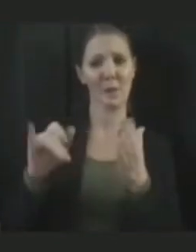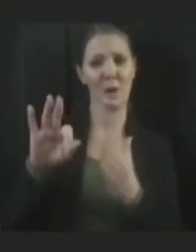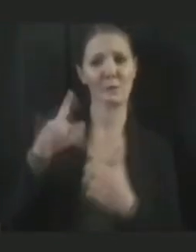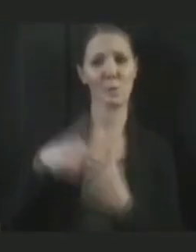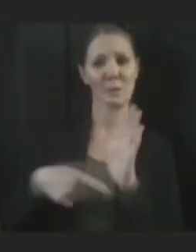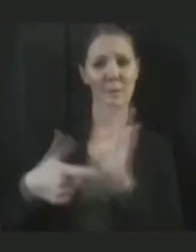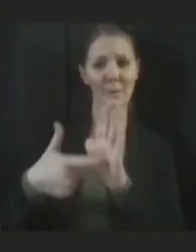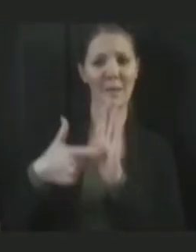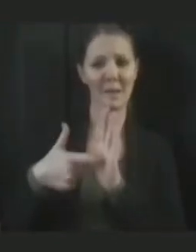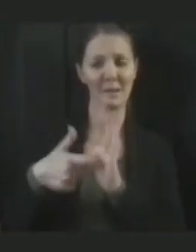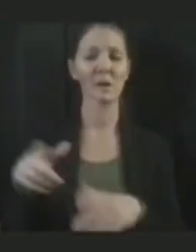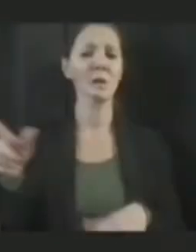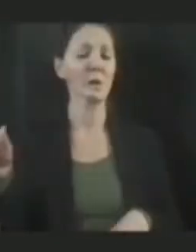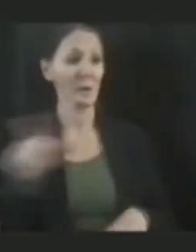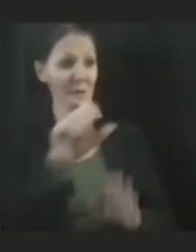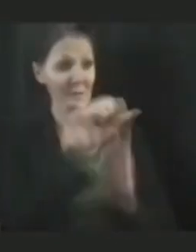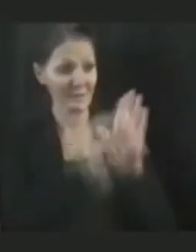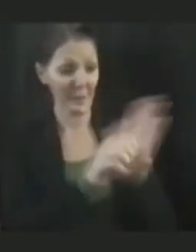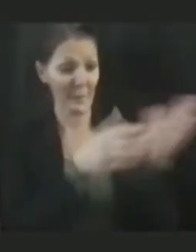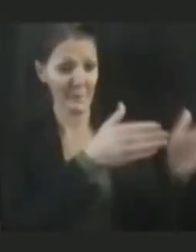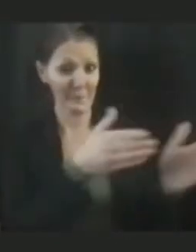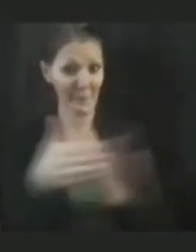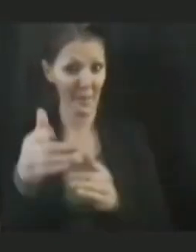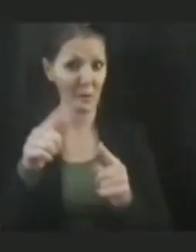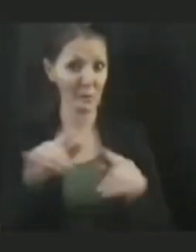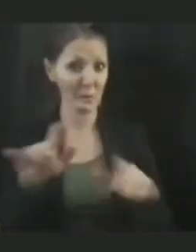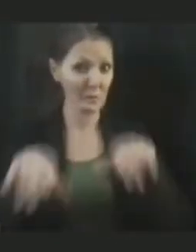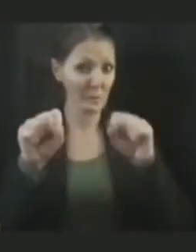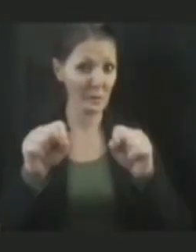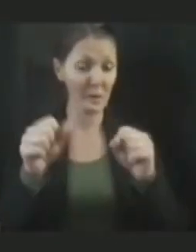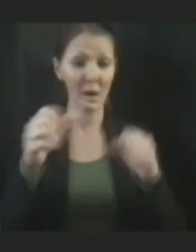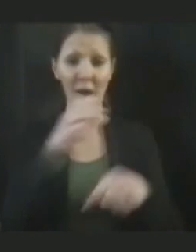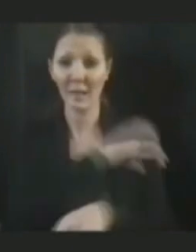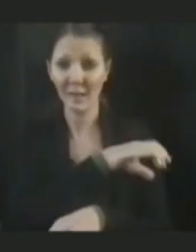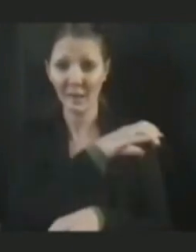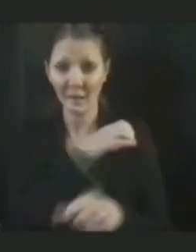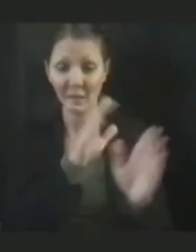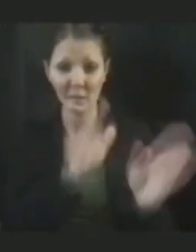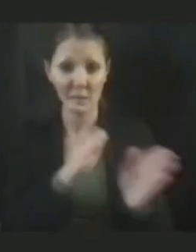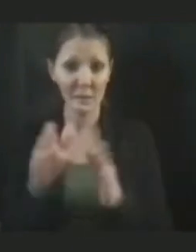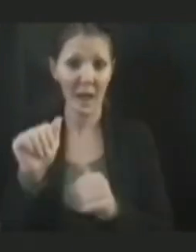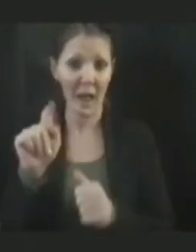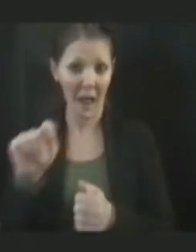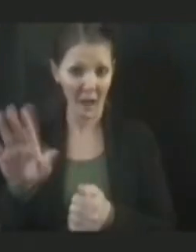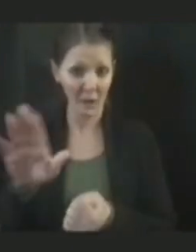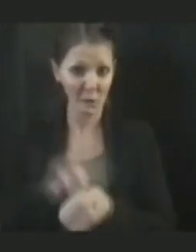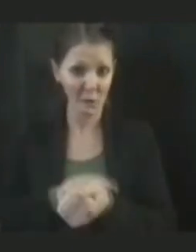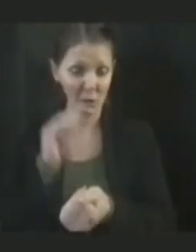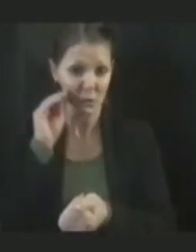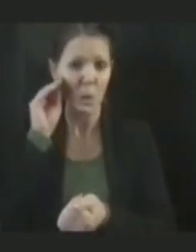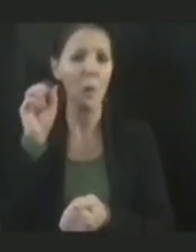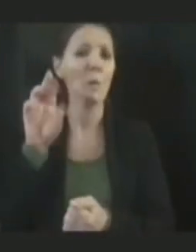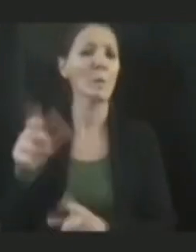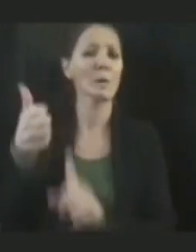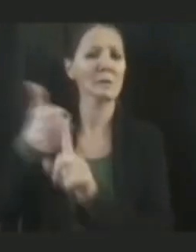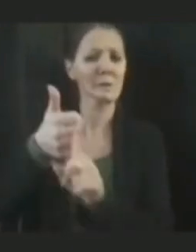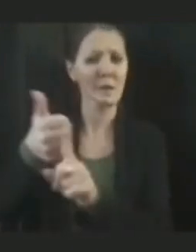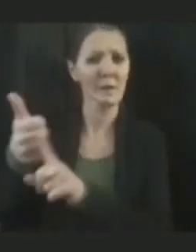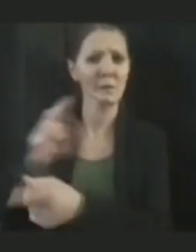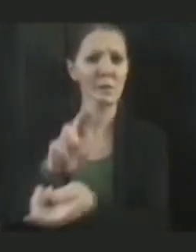state planning on organizing any clinics at the nursing homes, or will the nursing home companies take this upon themselves to